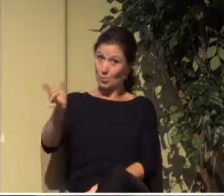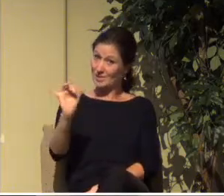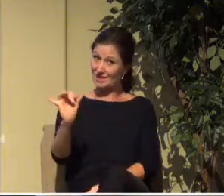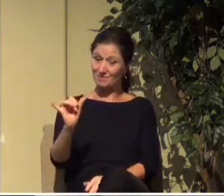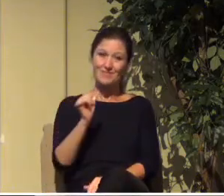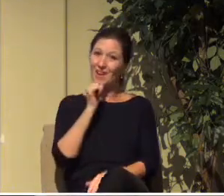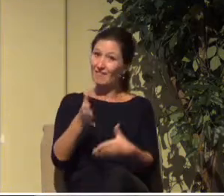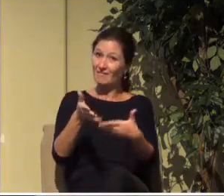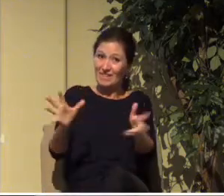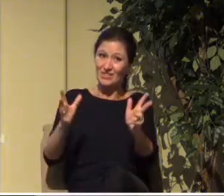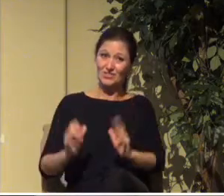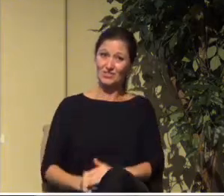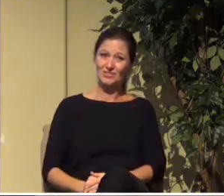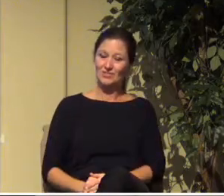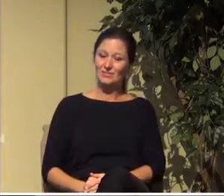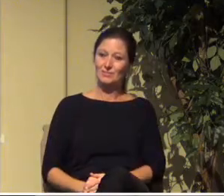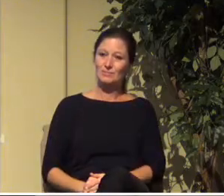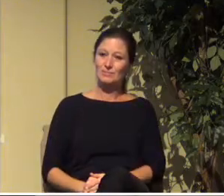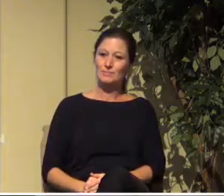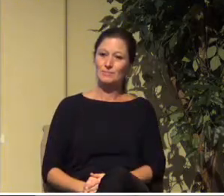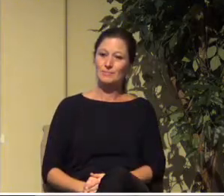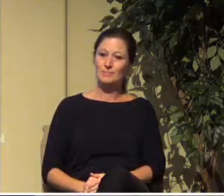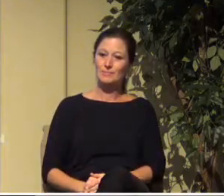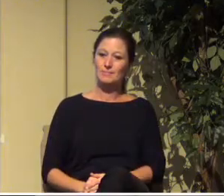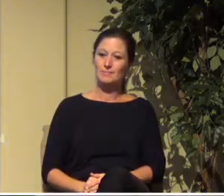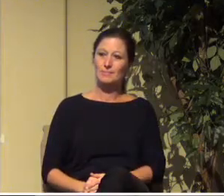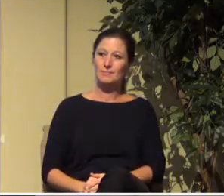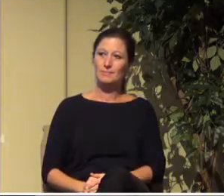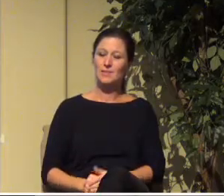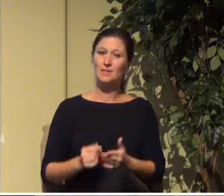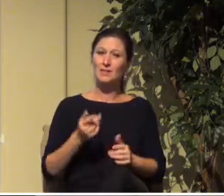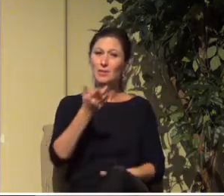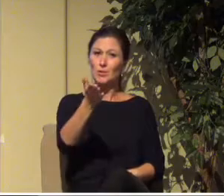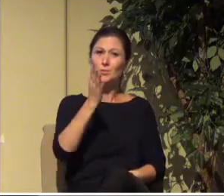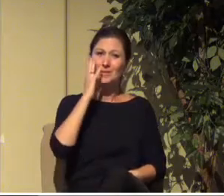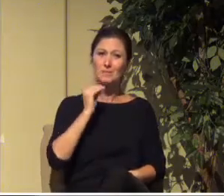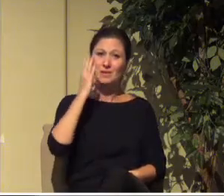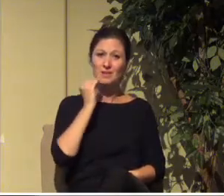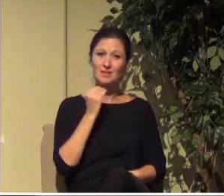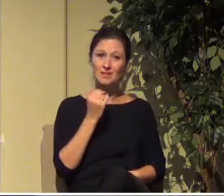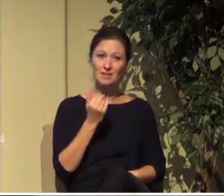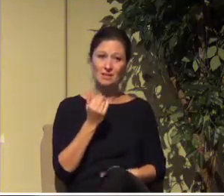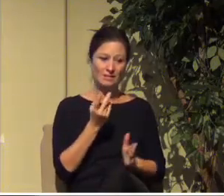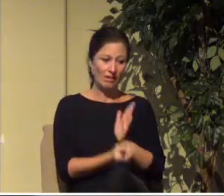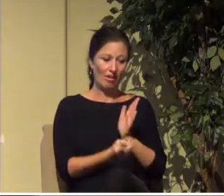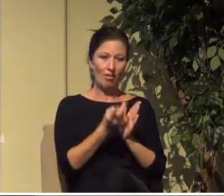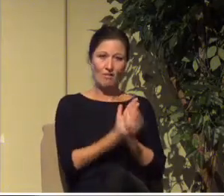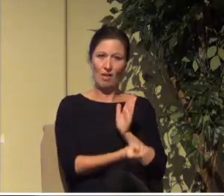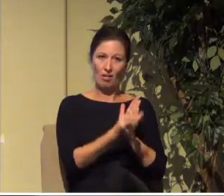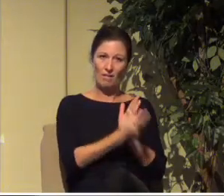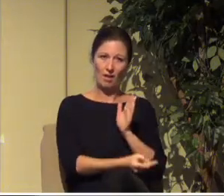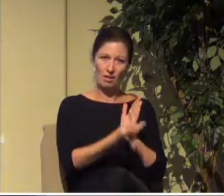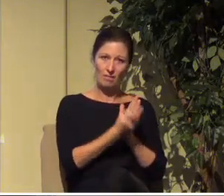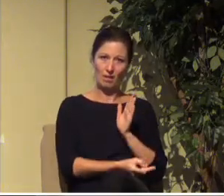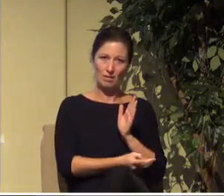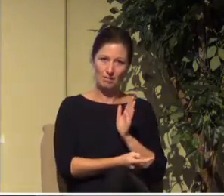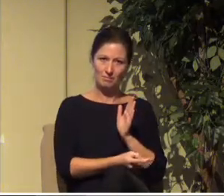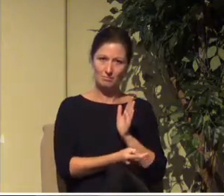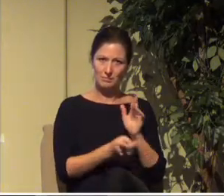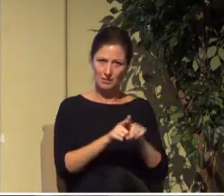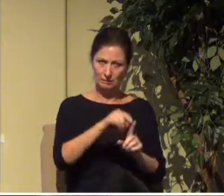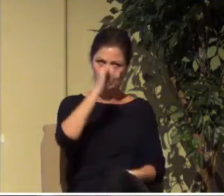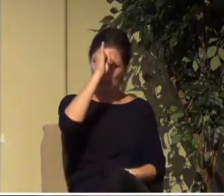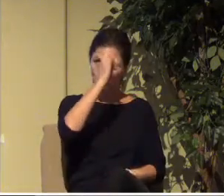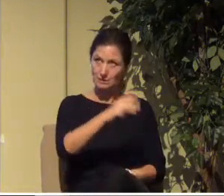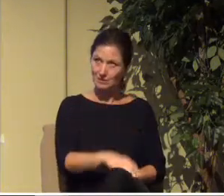When you encounter roadblocks in your faith, when you come up again and again and again and again with your own idiocy the way that I do, then